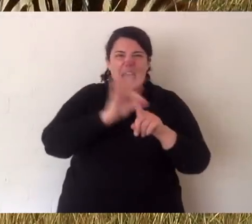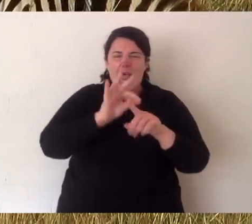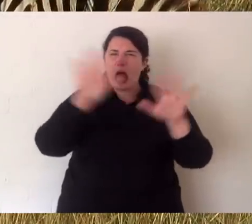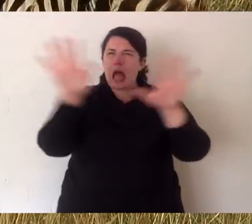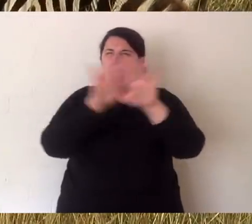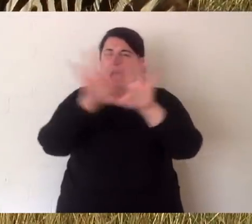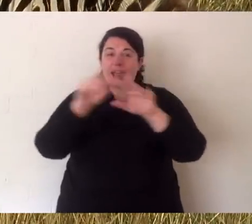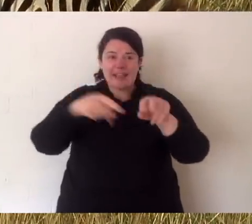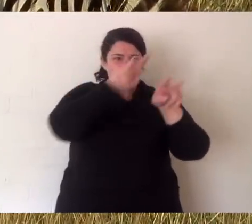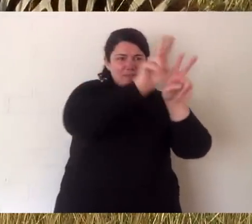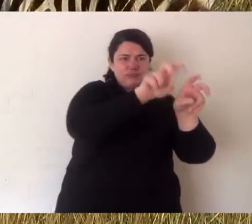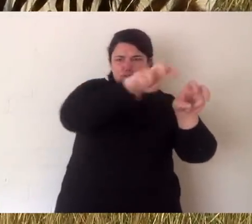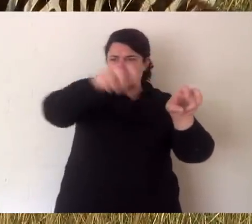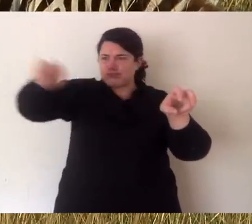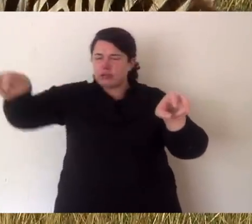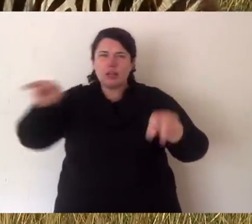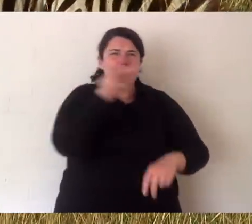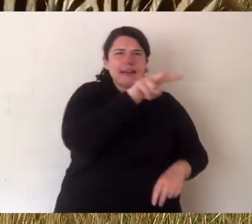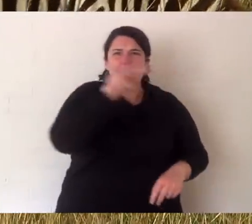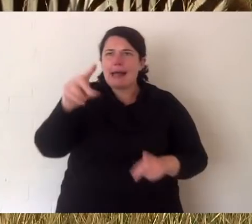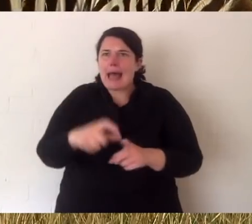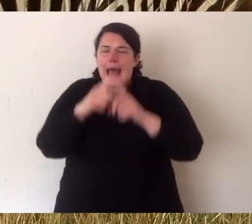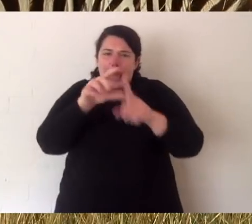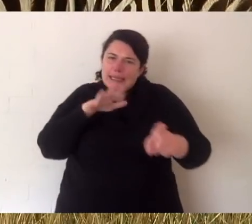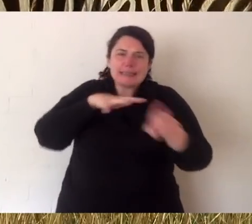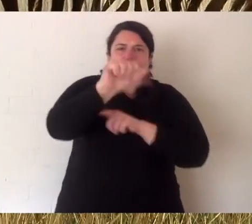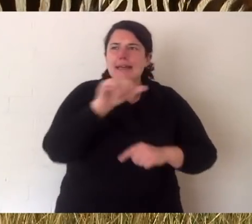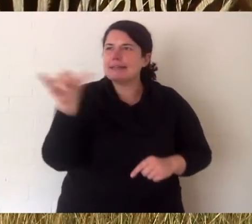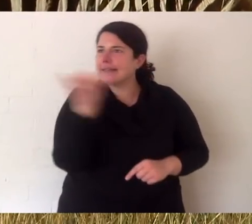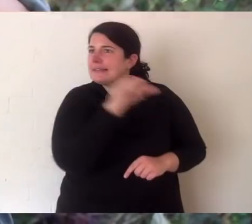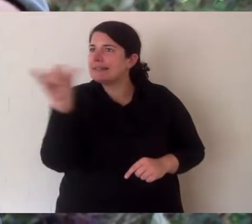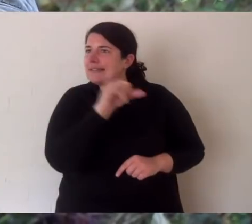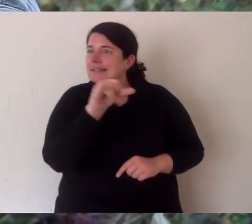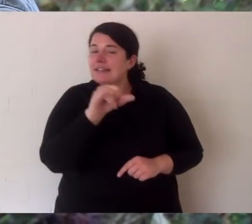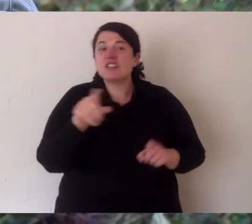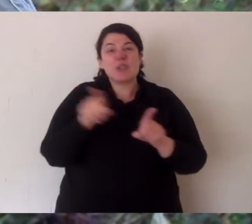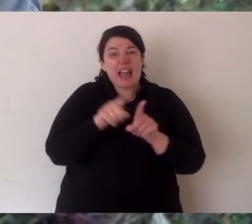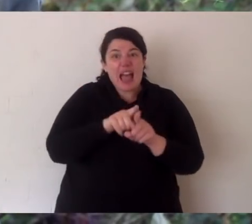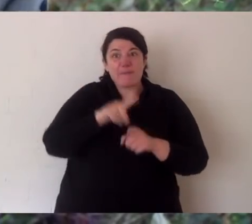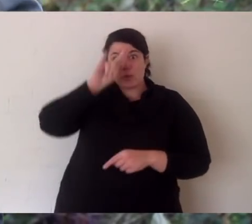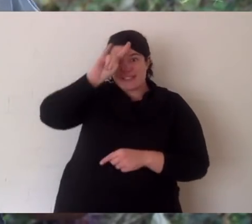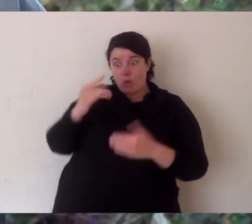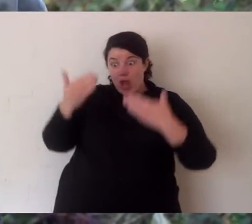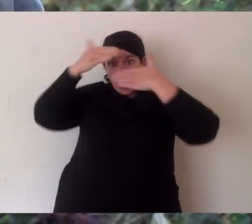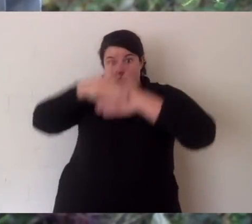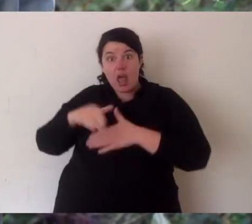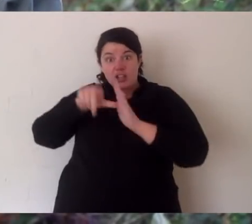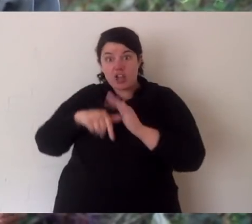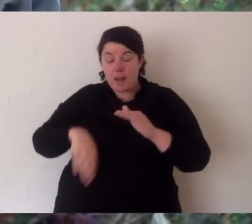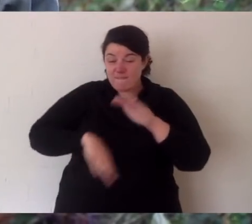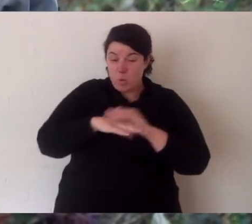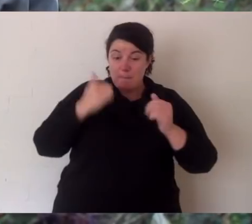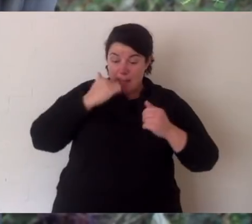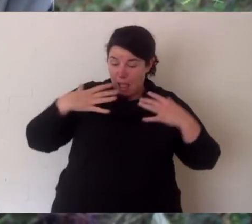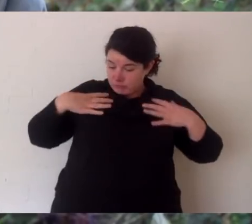you can imagine a lion's colorblind. It can't pick one zebra out from the other so they all look the same. It's called disruptive camouflage. For